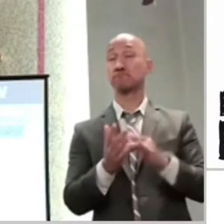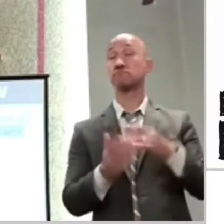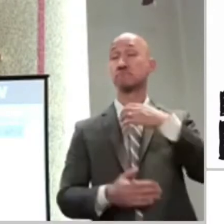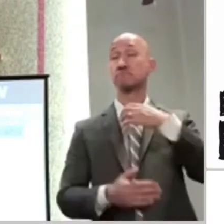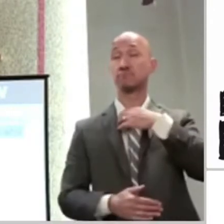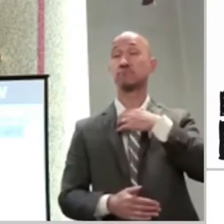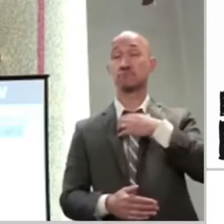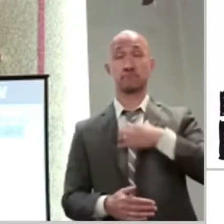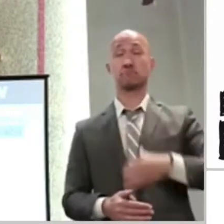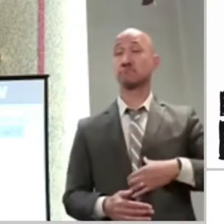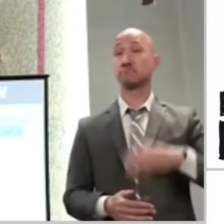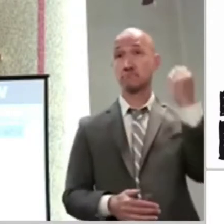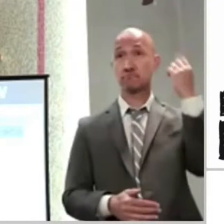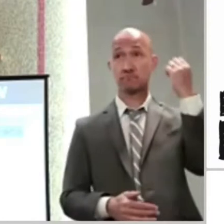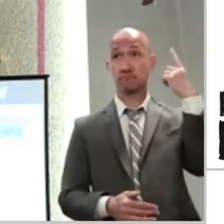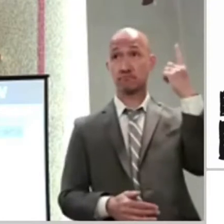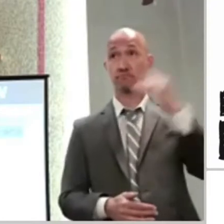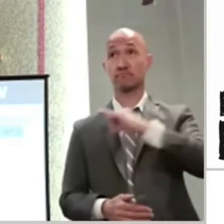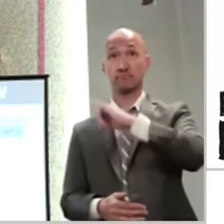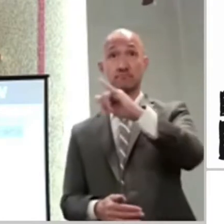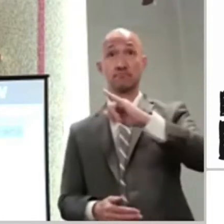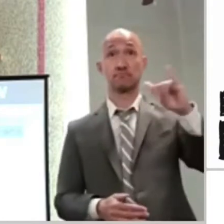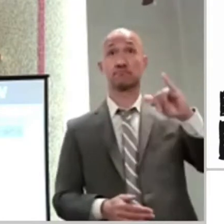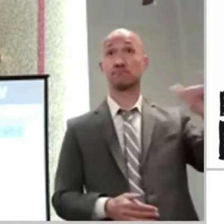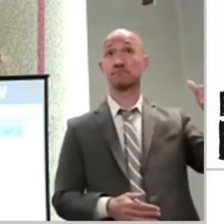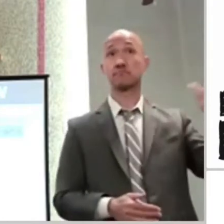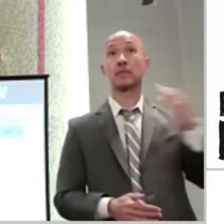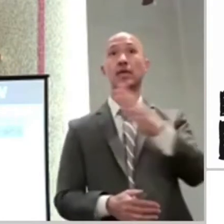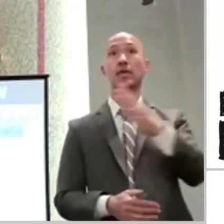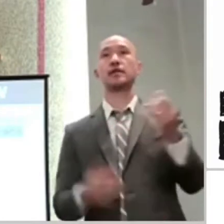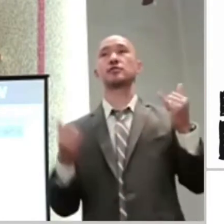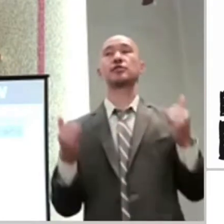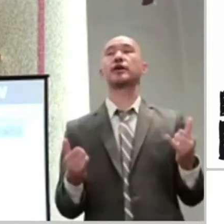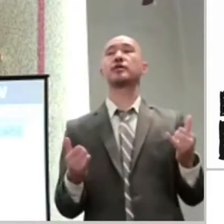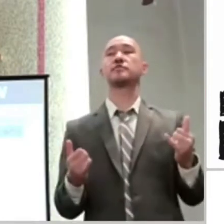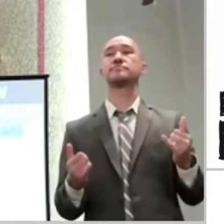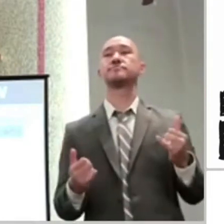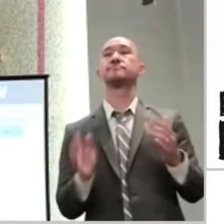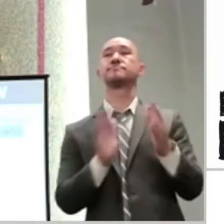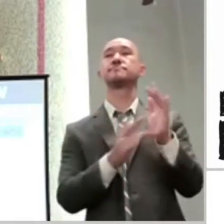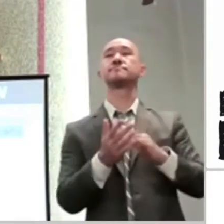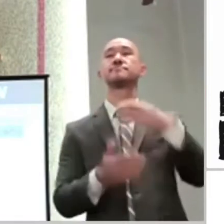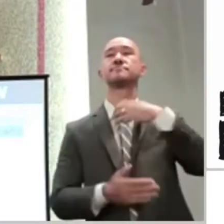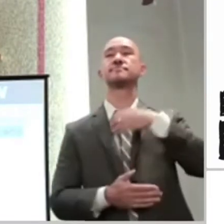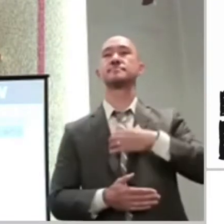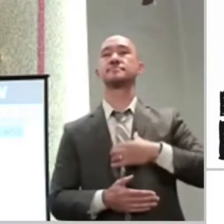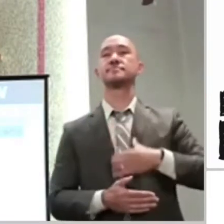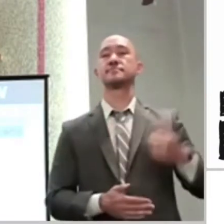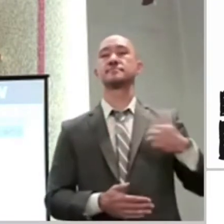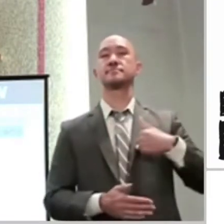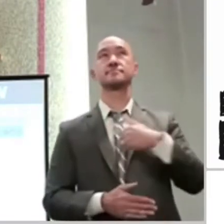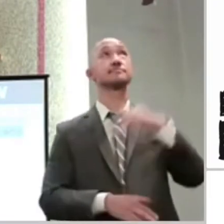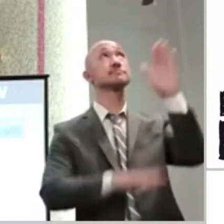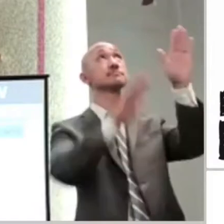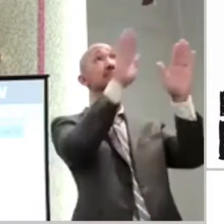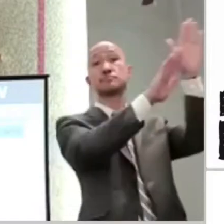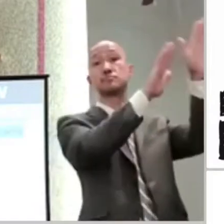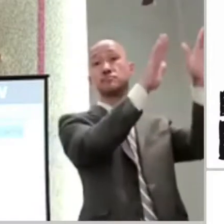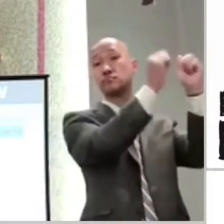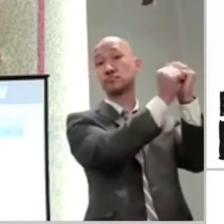God's desire was for us to walk with him. That's why he created Adam and Eve. To walk with them.